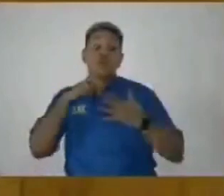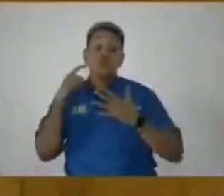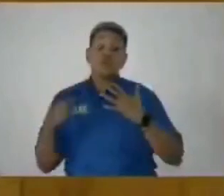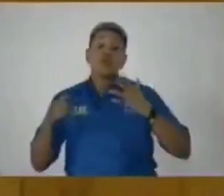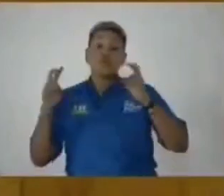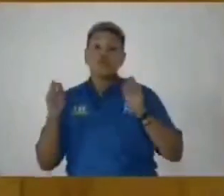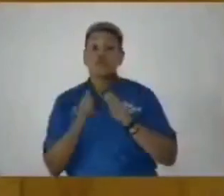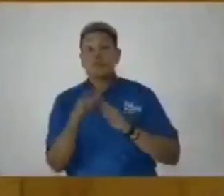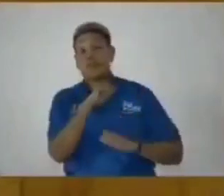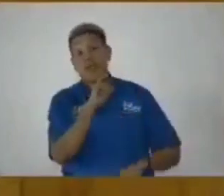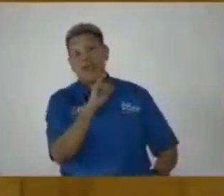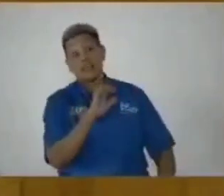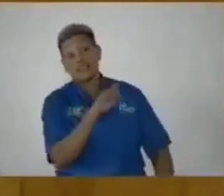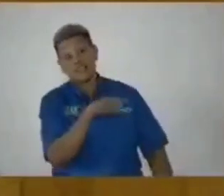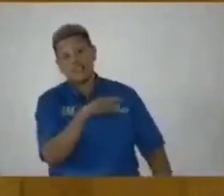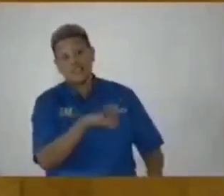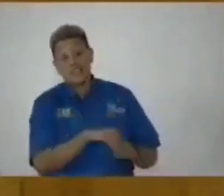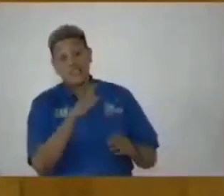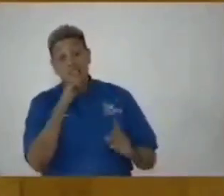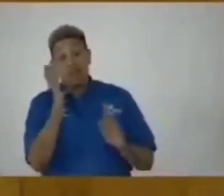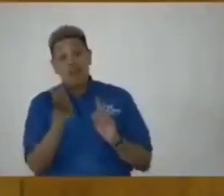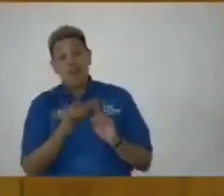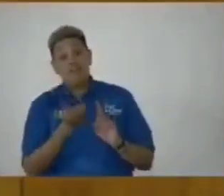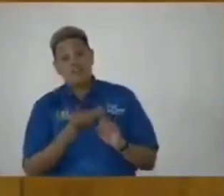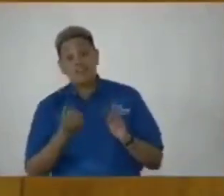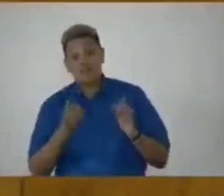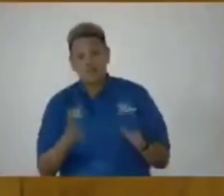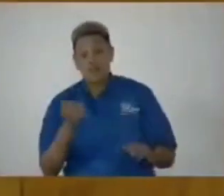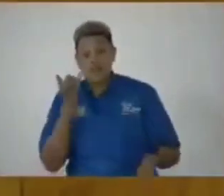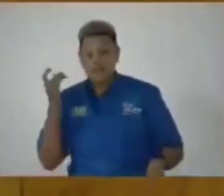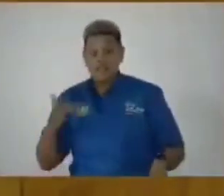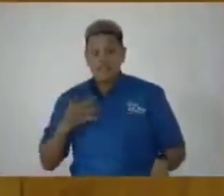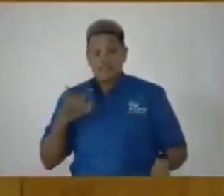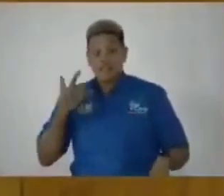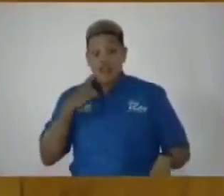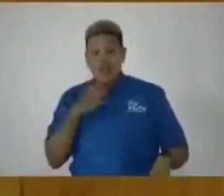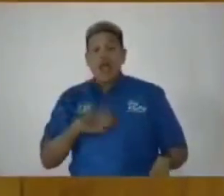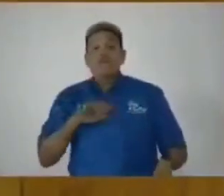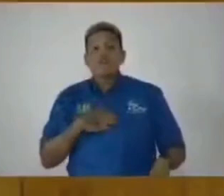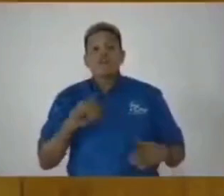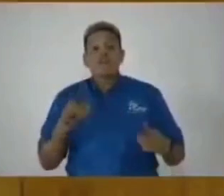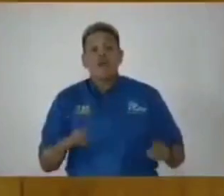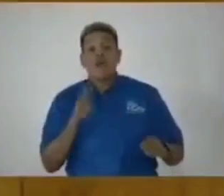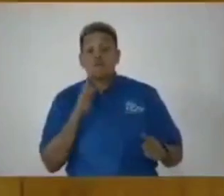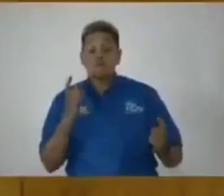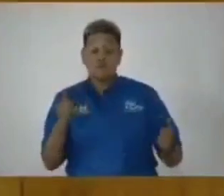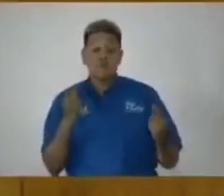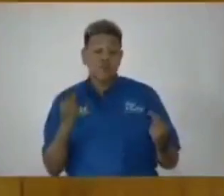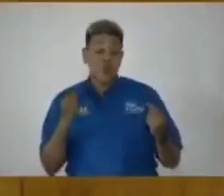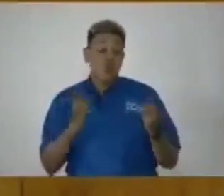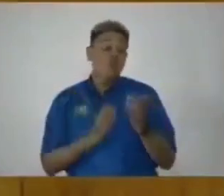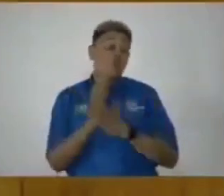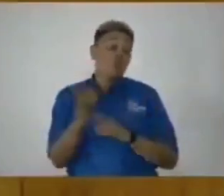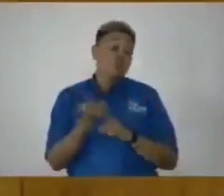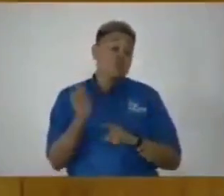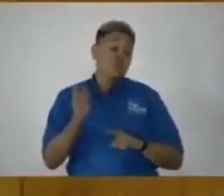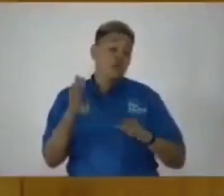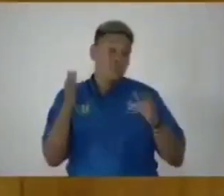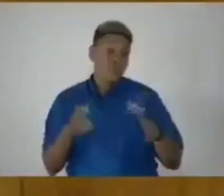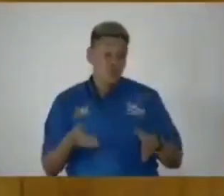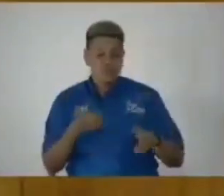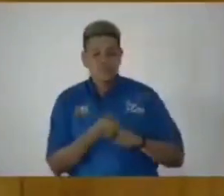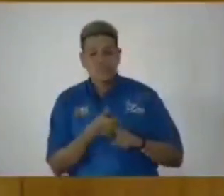with them in a convincing way if he feels aggrieved, as was done by the person